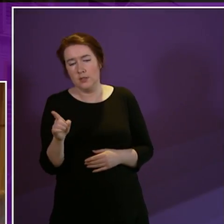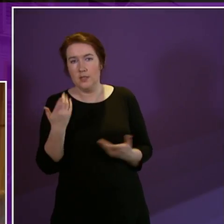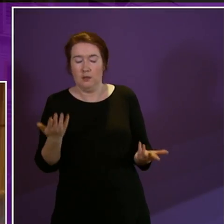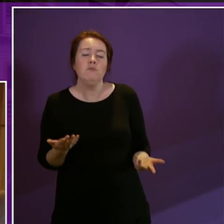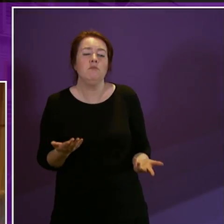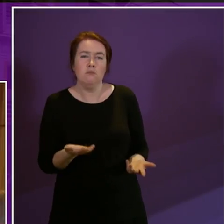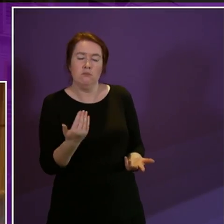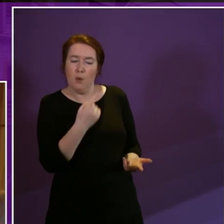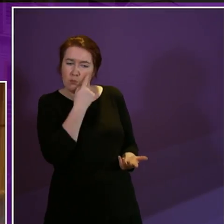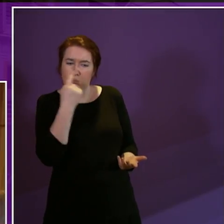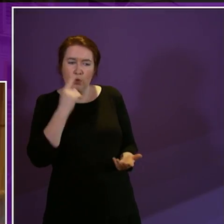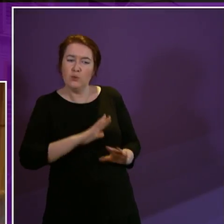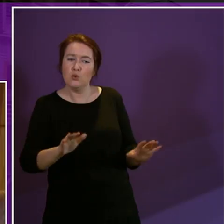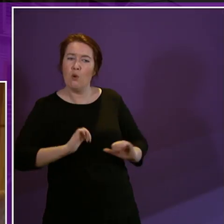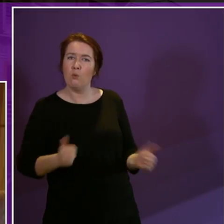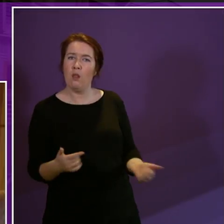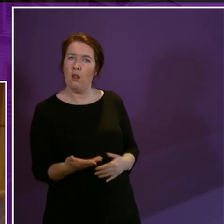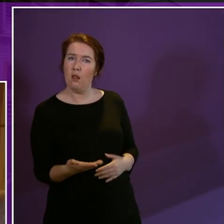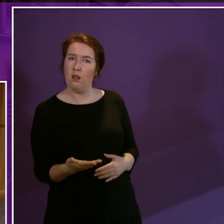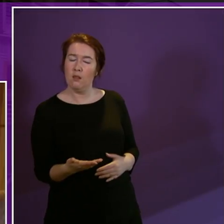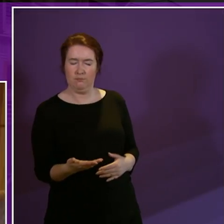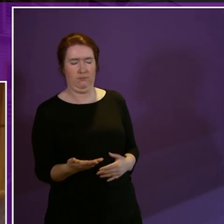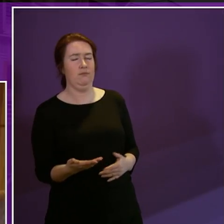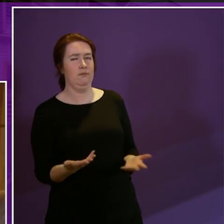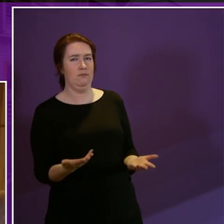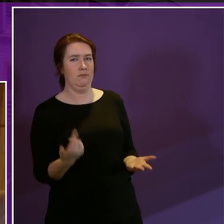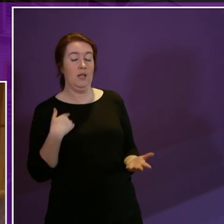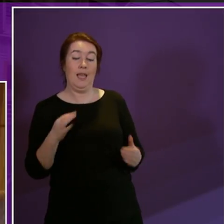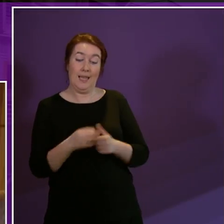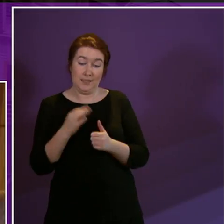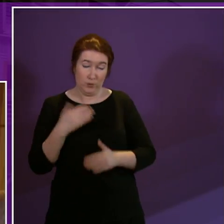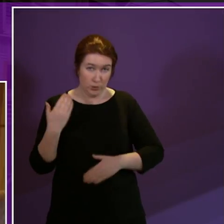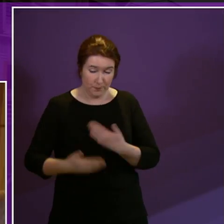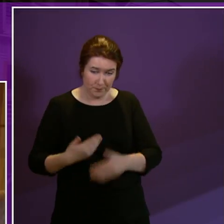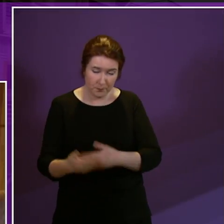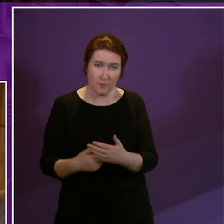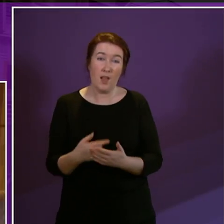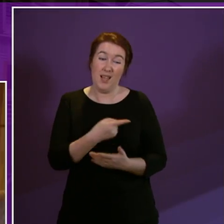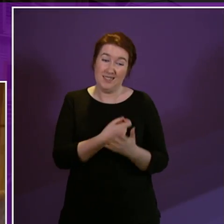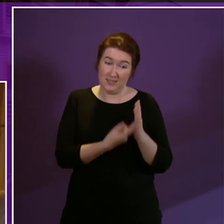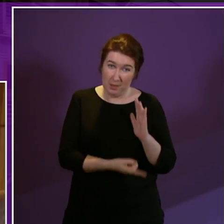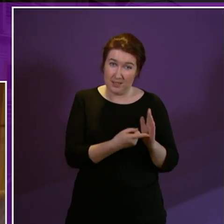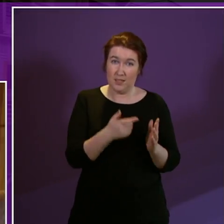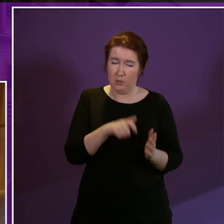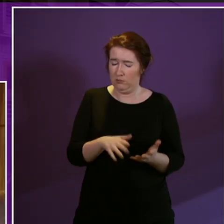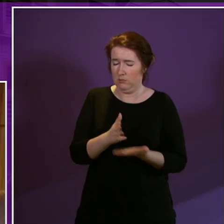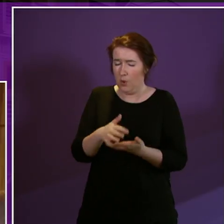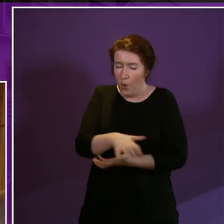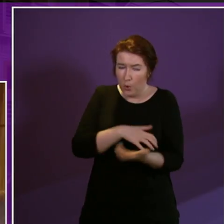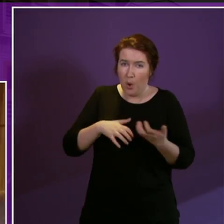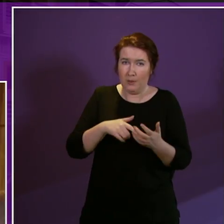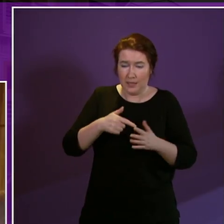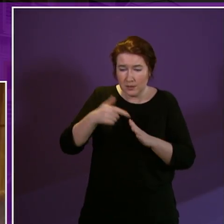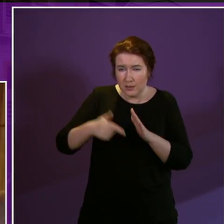prove to me you're unfit as the interviewer progressed and the complexity of the disability my constituent lives with became more